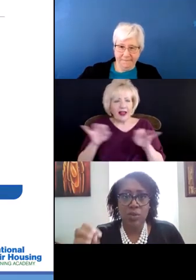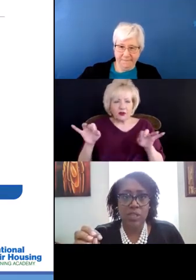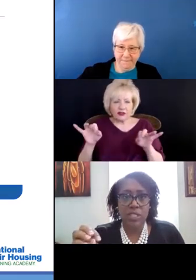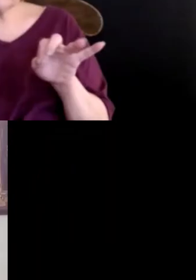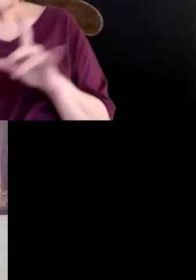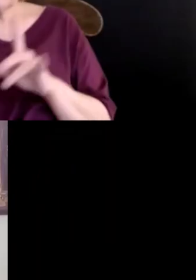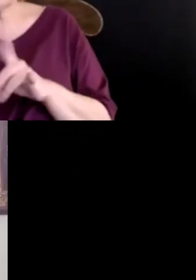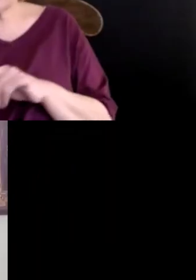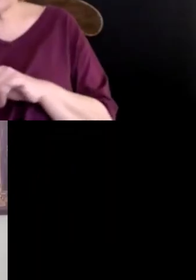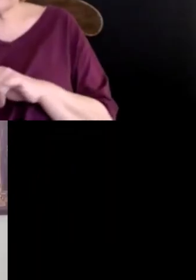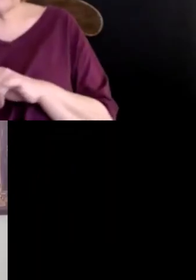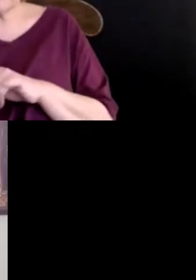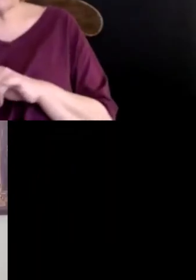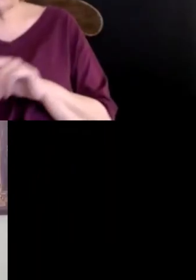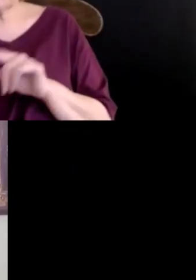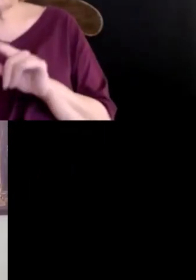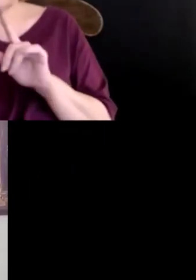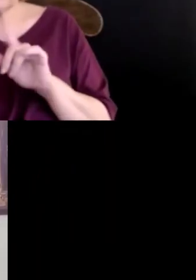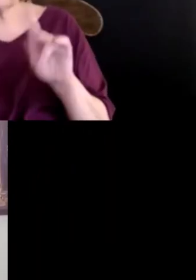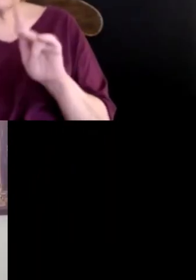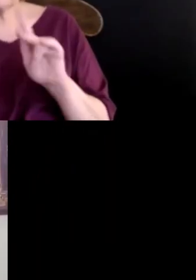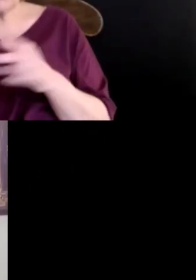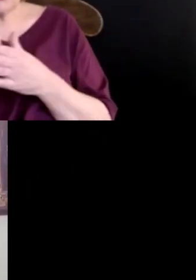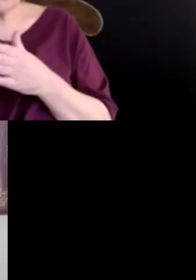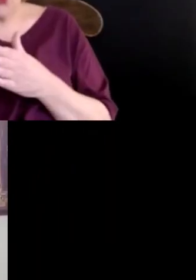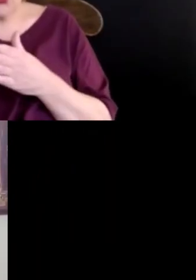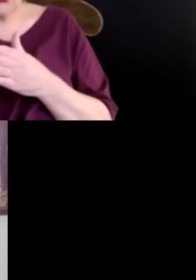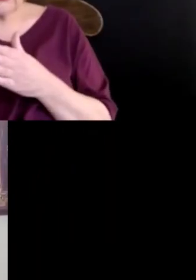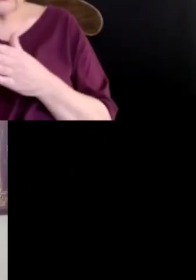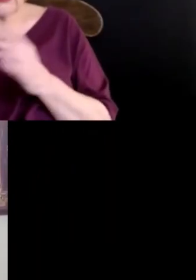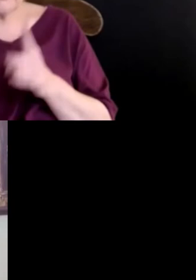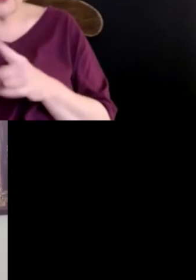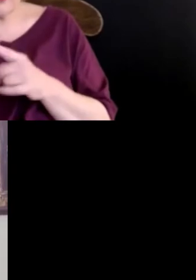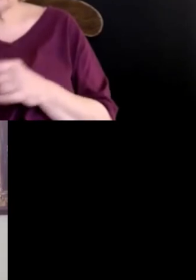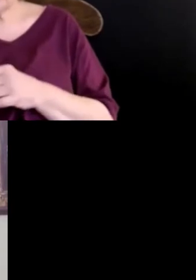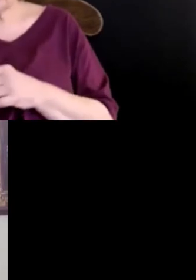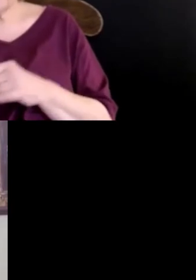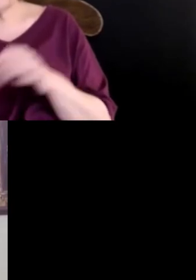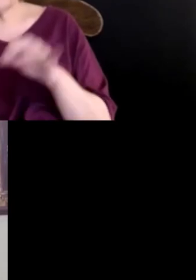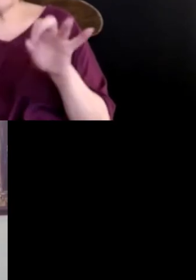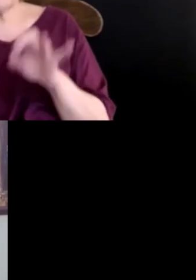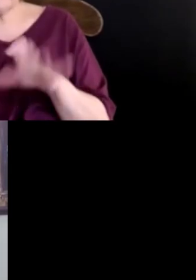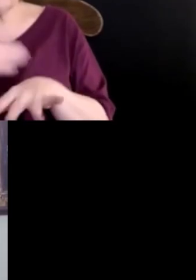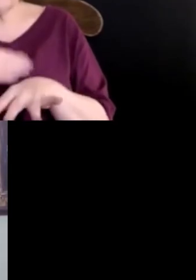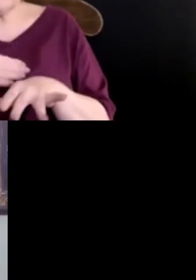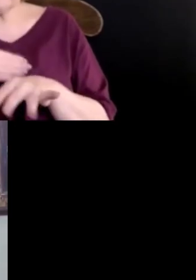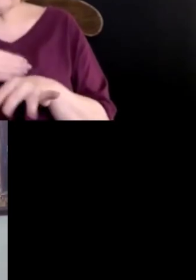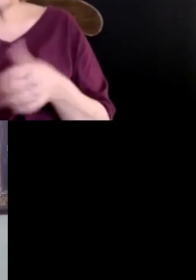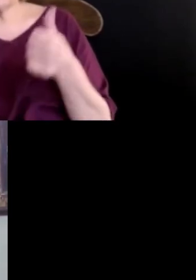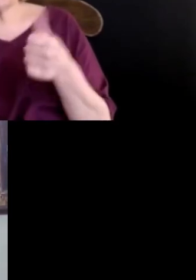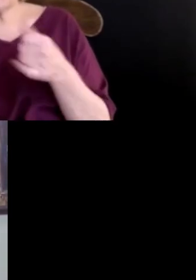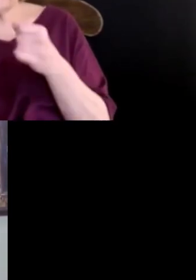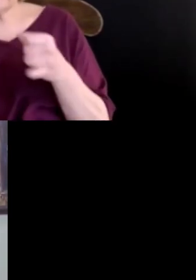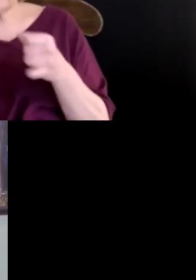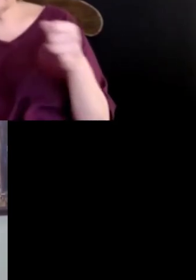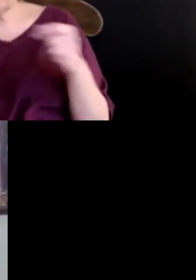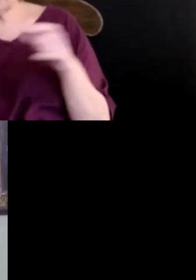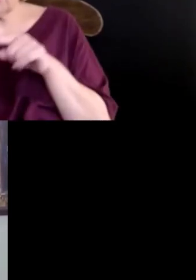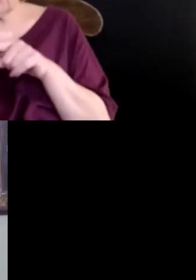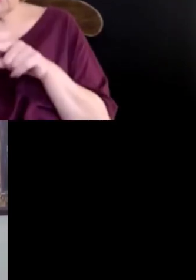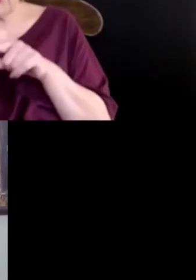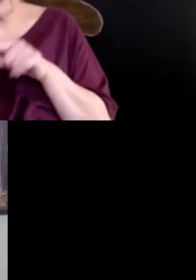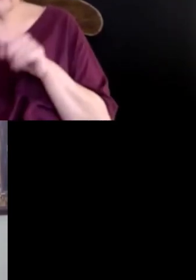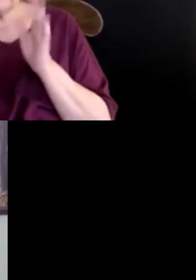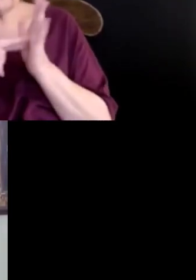who wrote in with the same question, which is, if you could just quickly explain please what individually trained means,